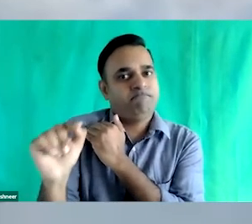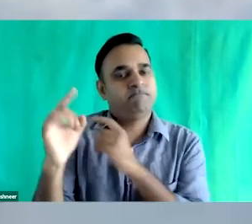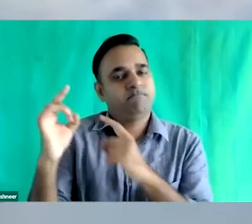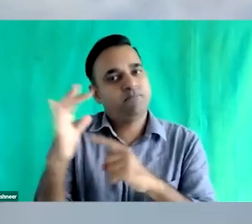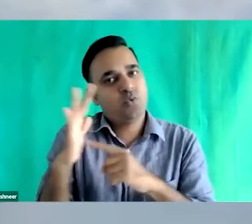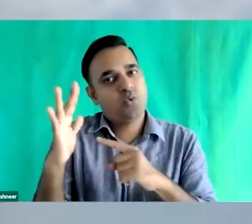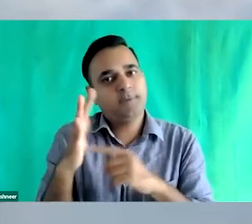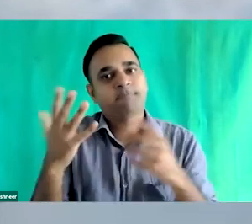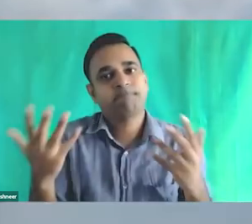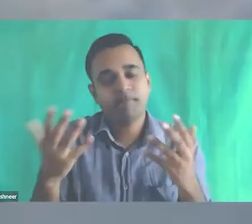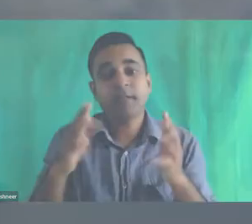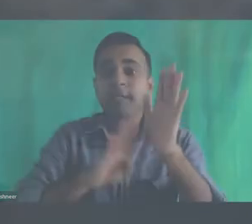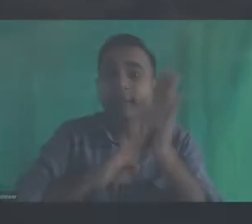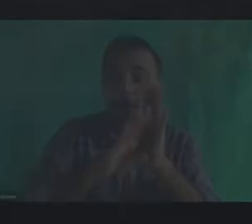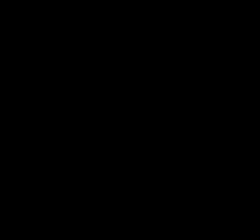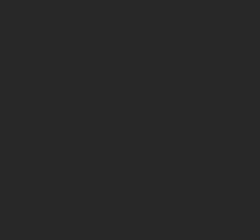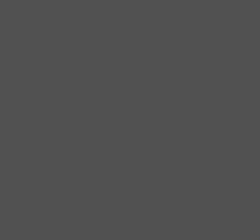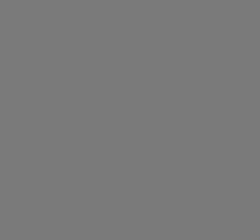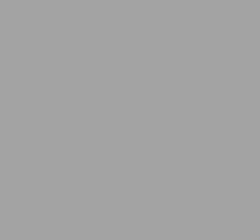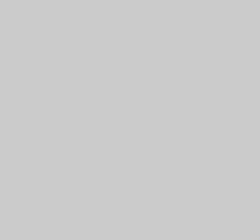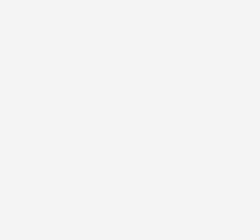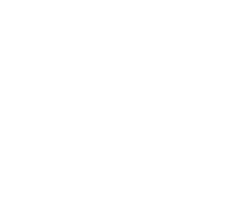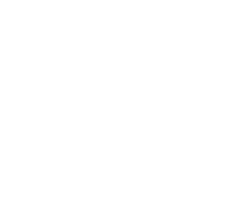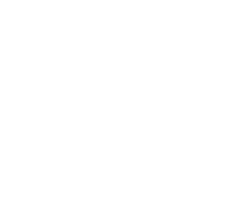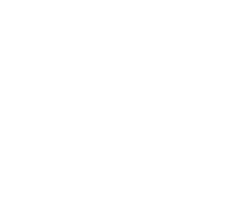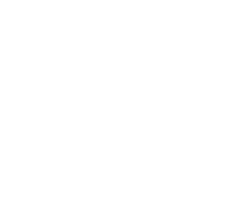of the 2030 Agenda. Thank